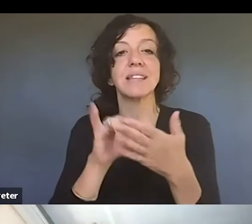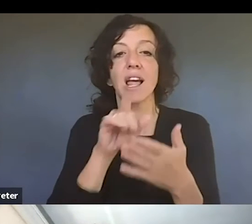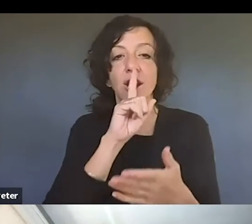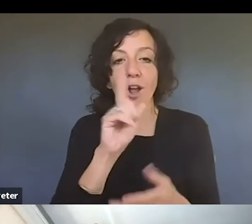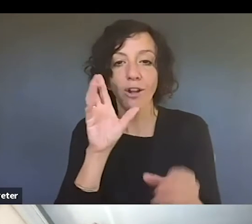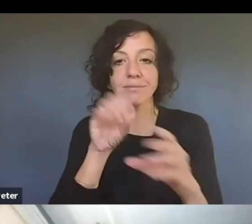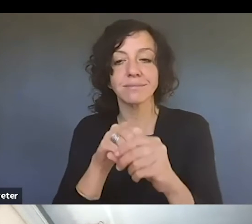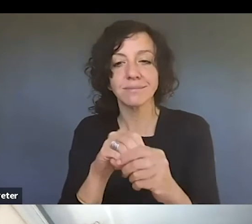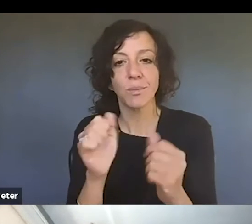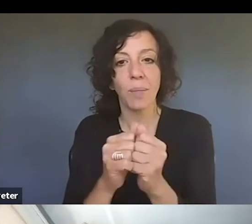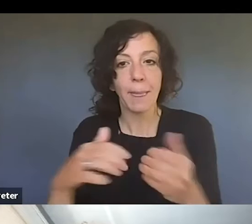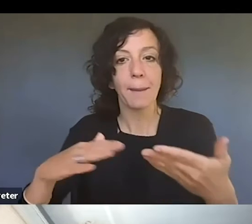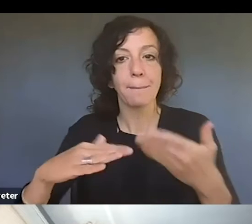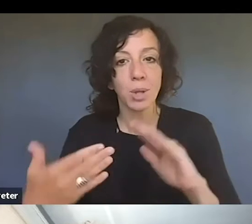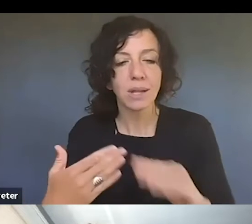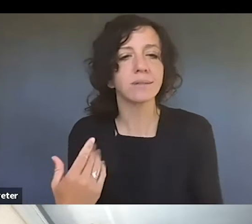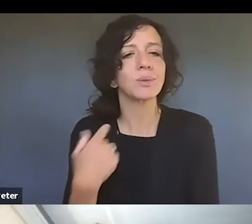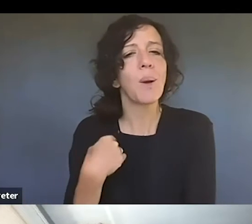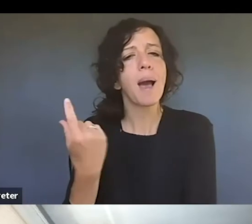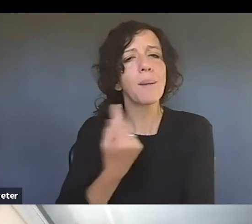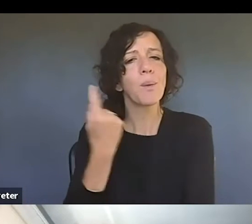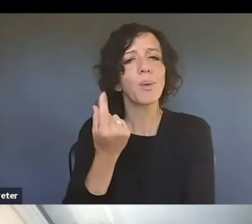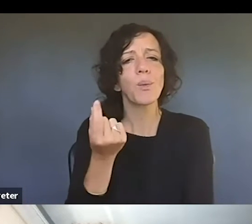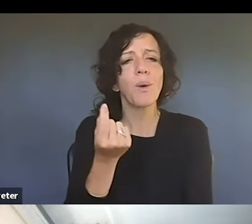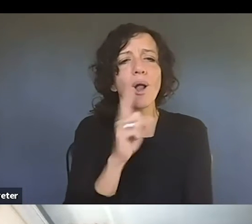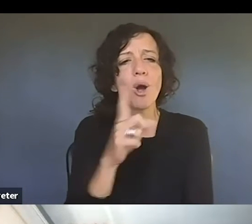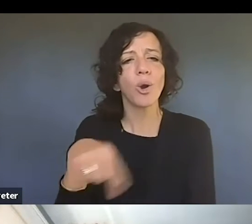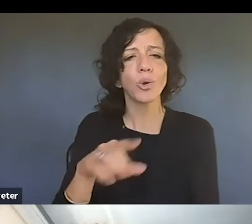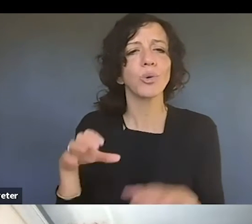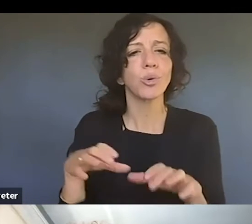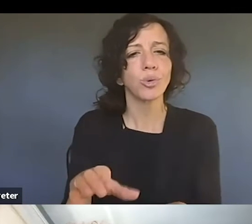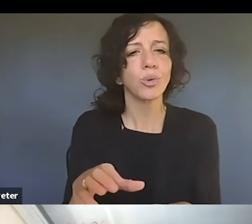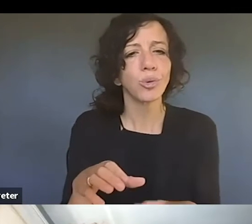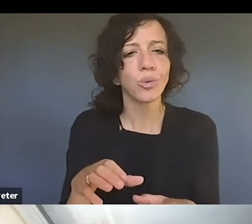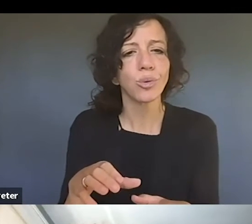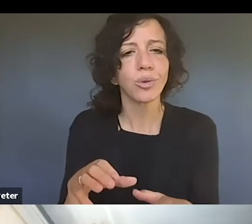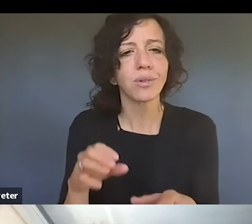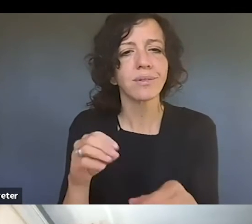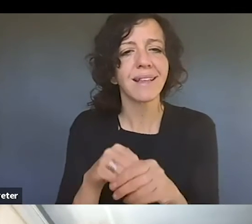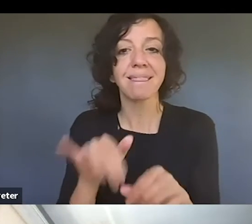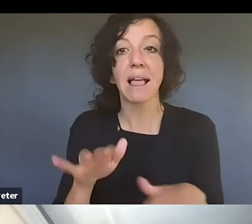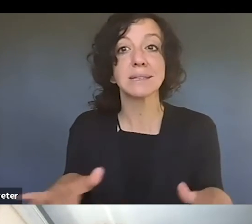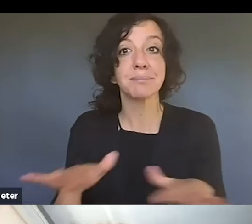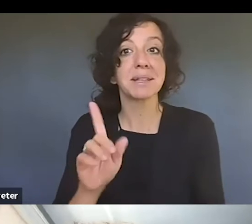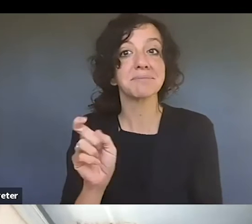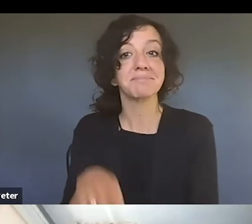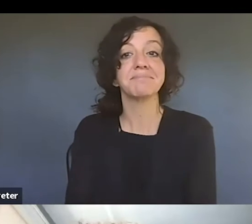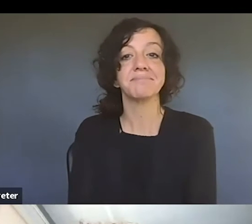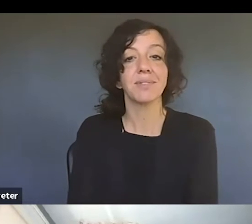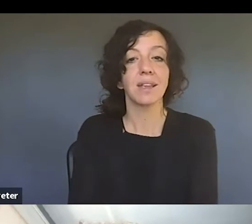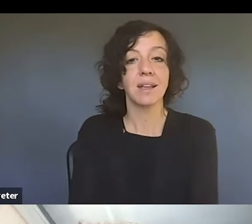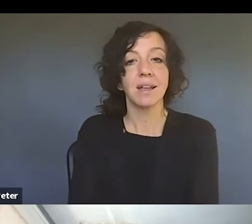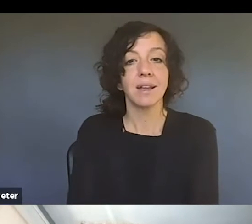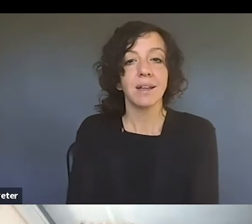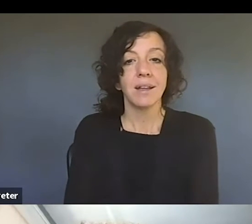the community. And so I was wondering, you what you guys were doing, um, you know, in that space. Absolutely. Yeah.